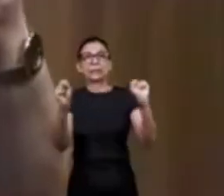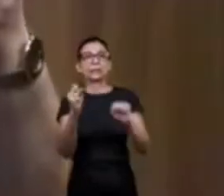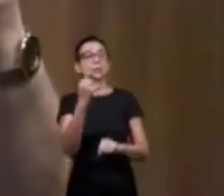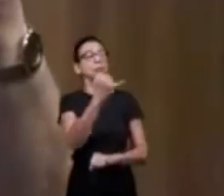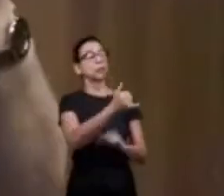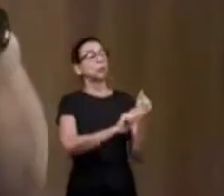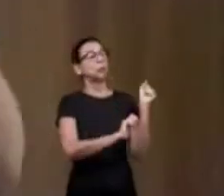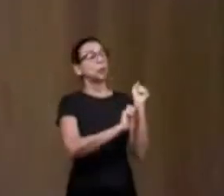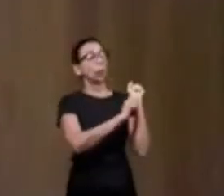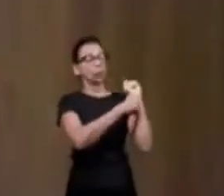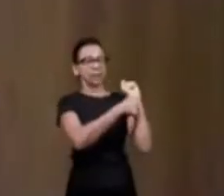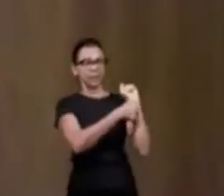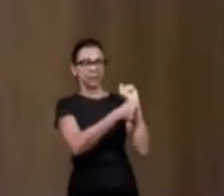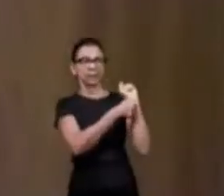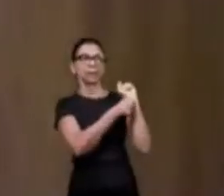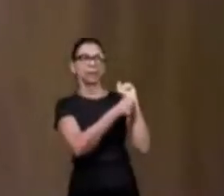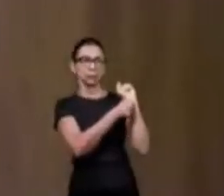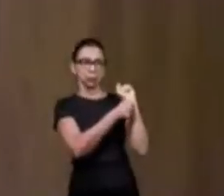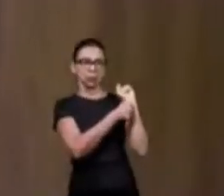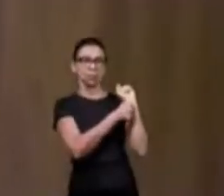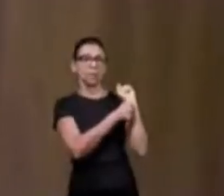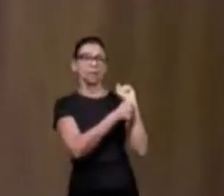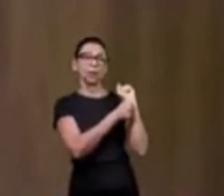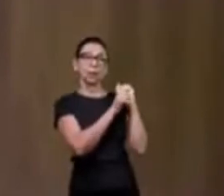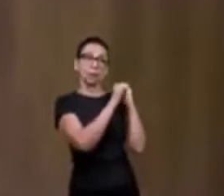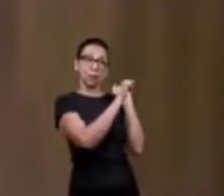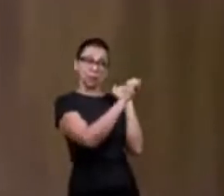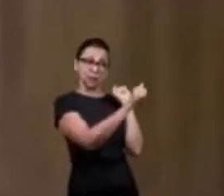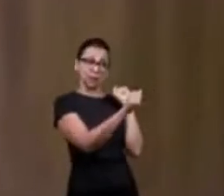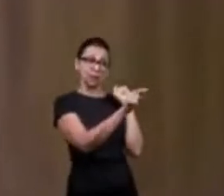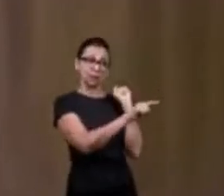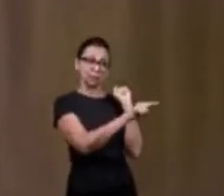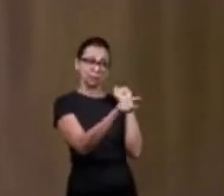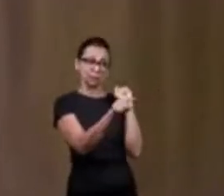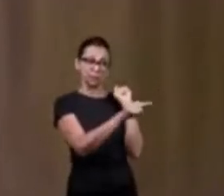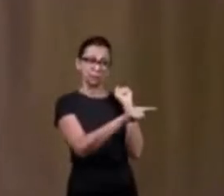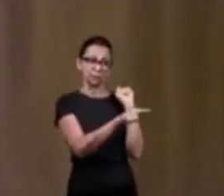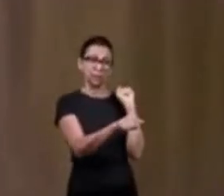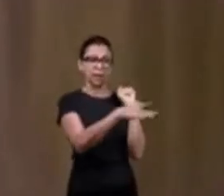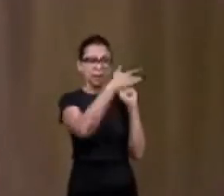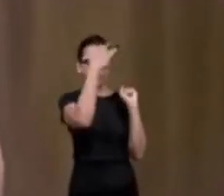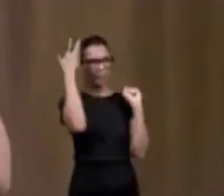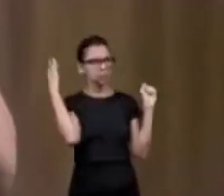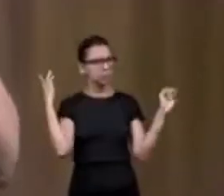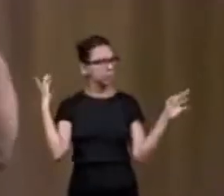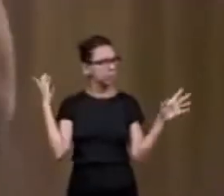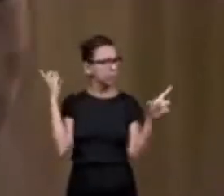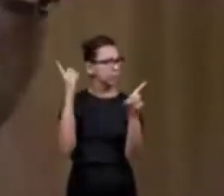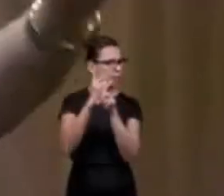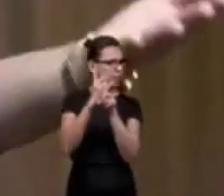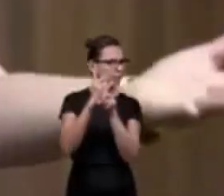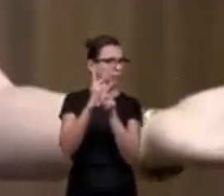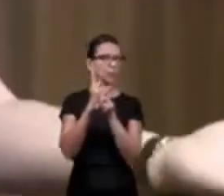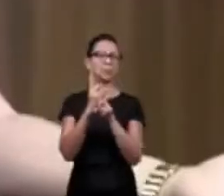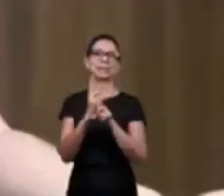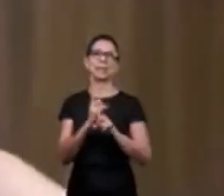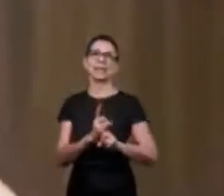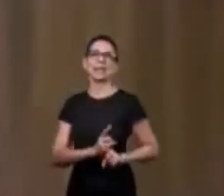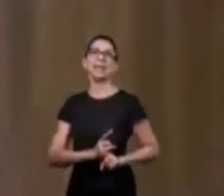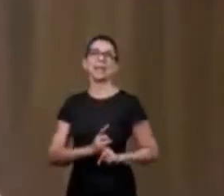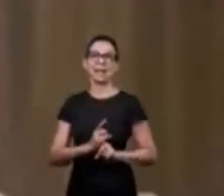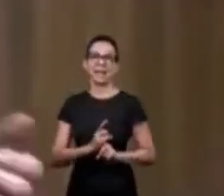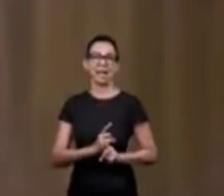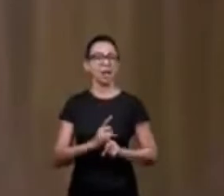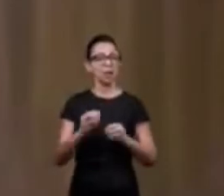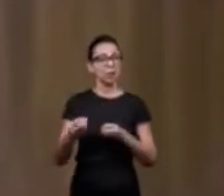samson told a riddle to the those who that were there in the in the party